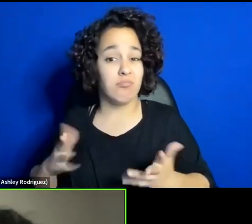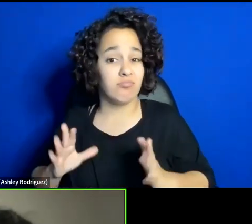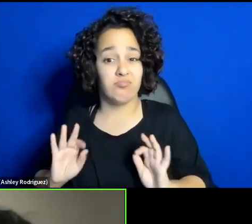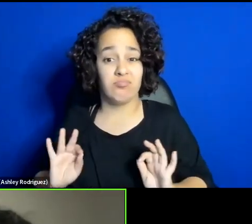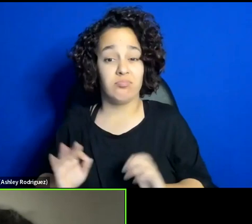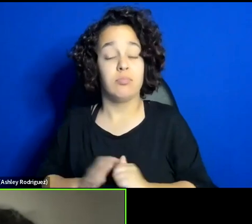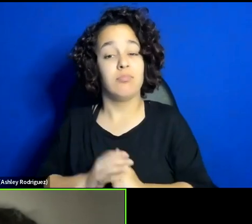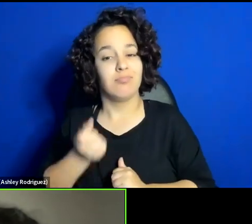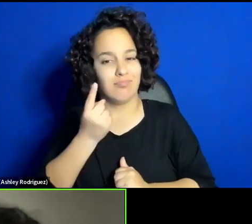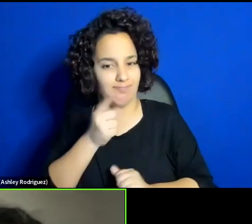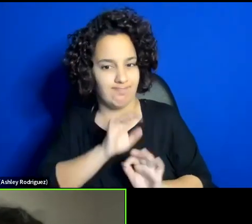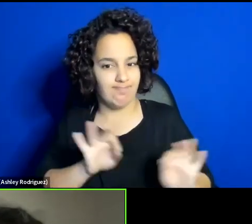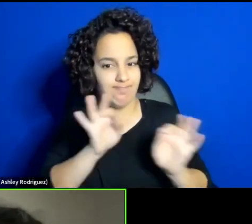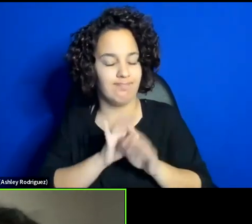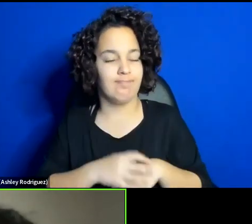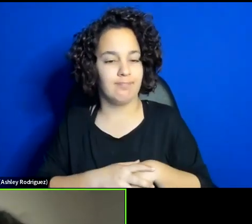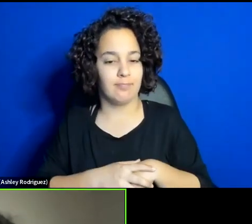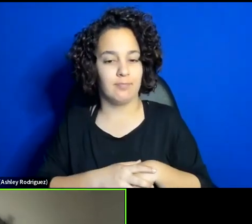is necessary.